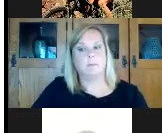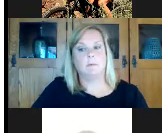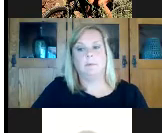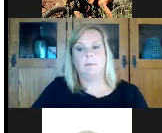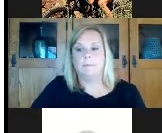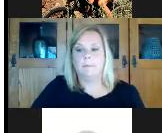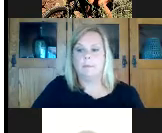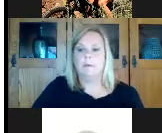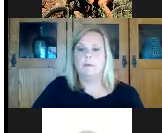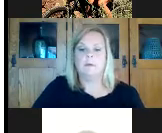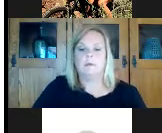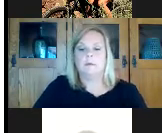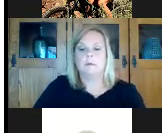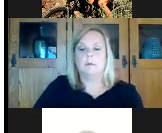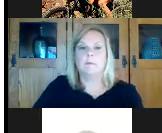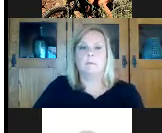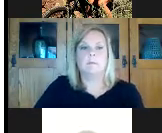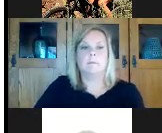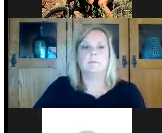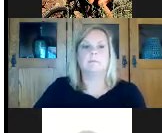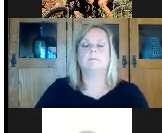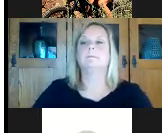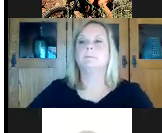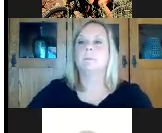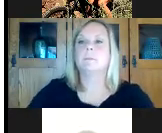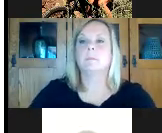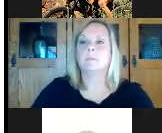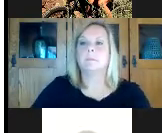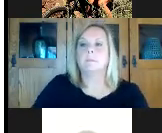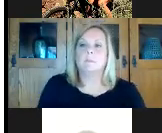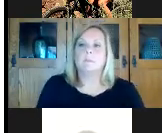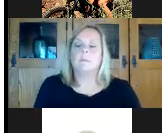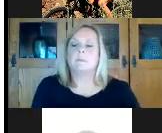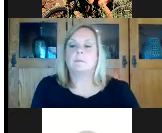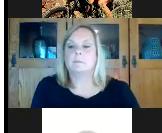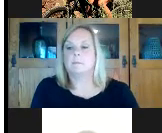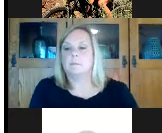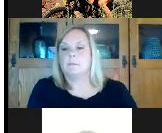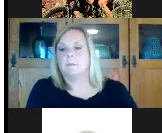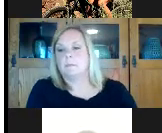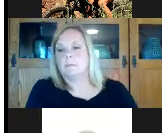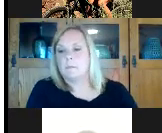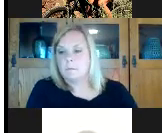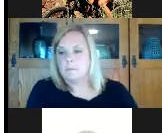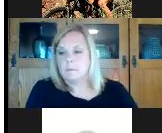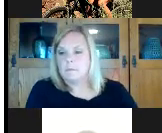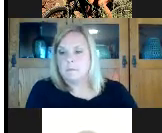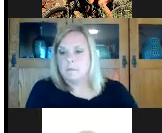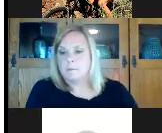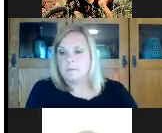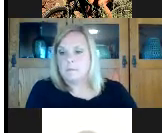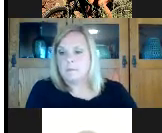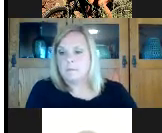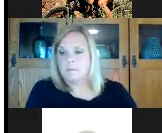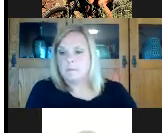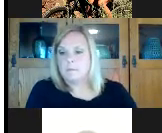um i'd like to talk about what you can do to help and what we would love for